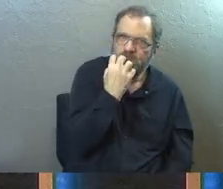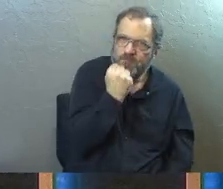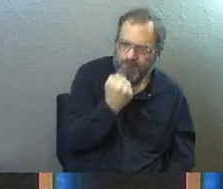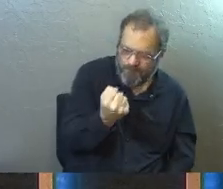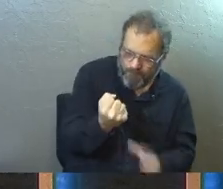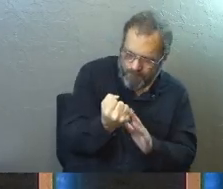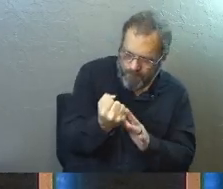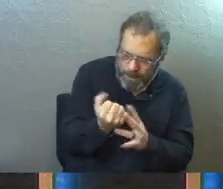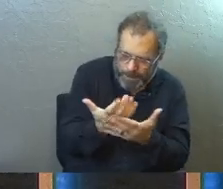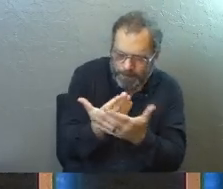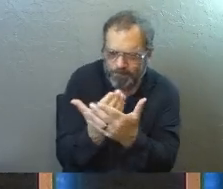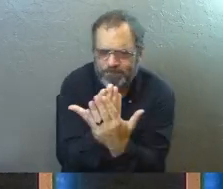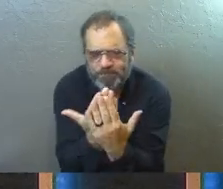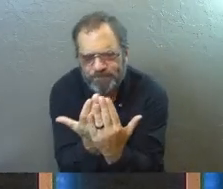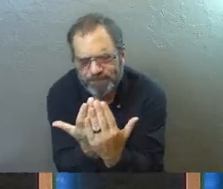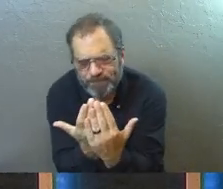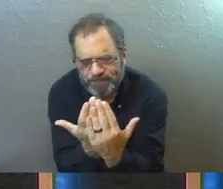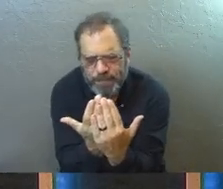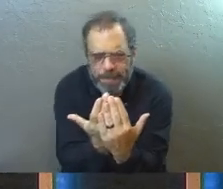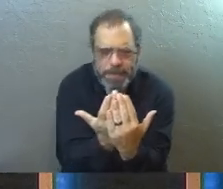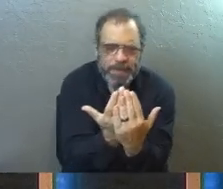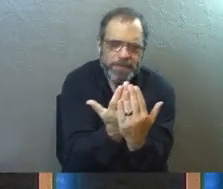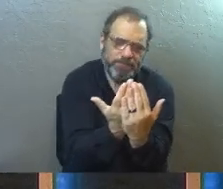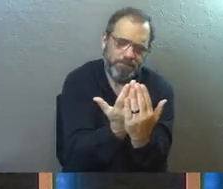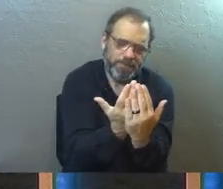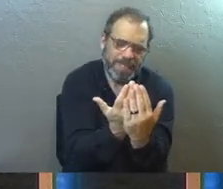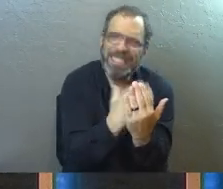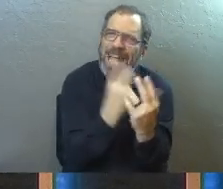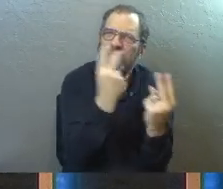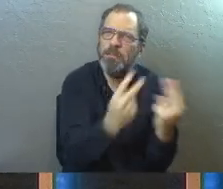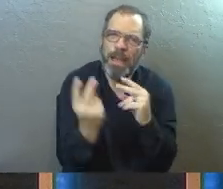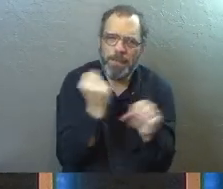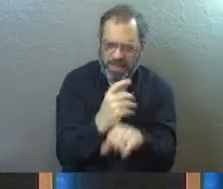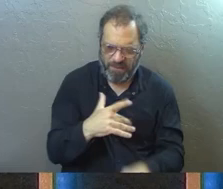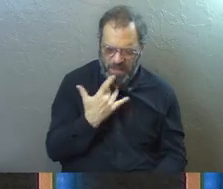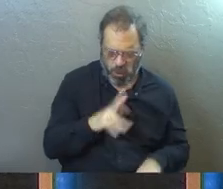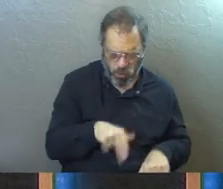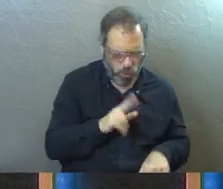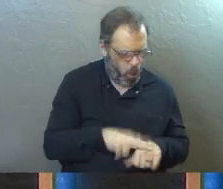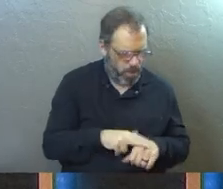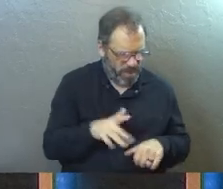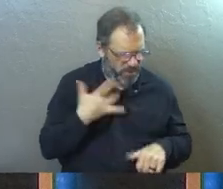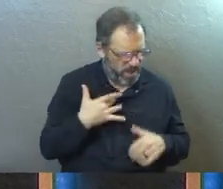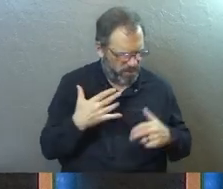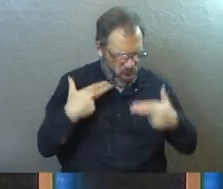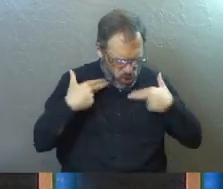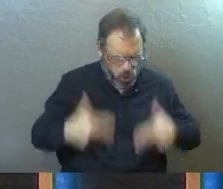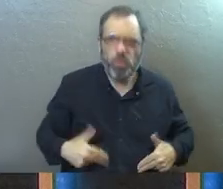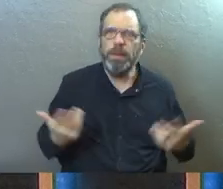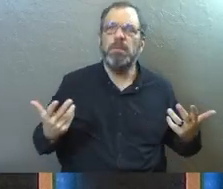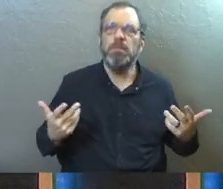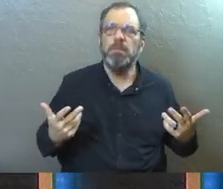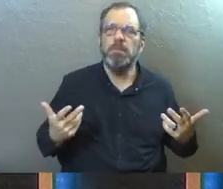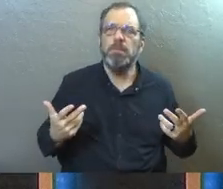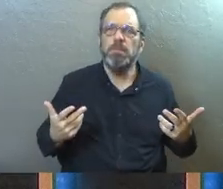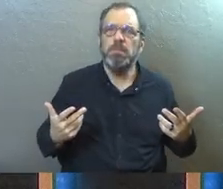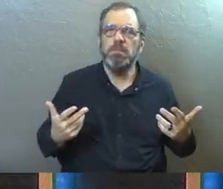life because it's the one thing that they have that makes them feel normal and makes them feel human,